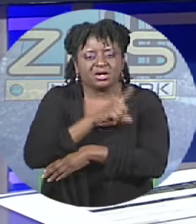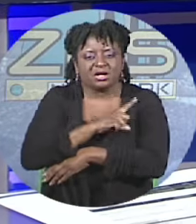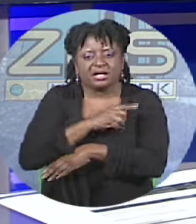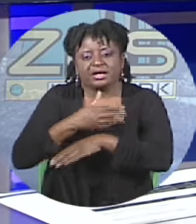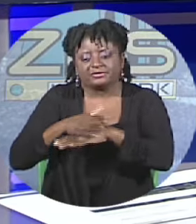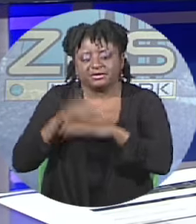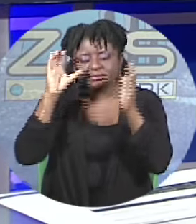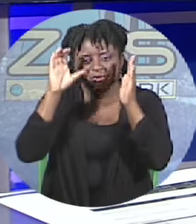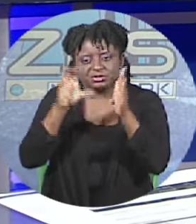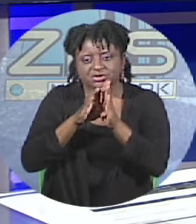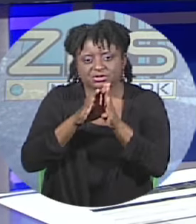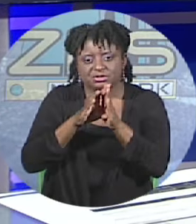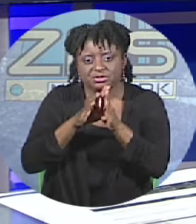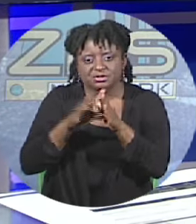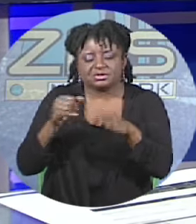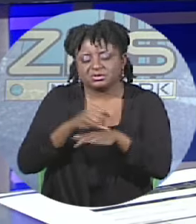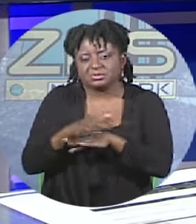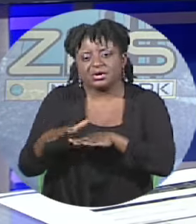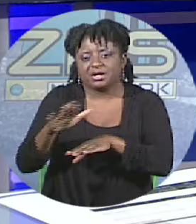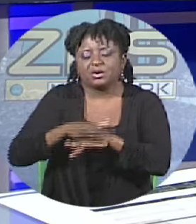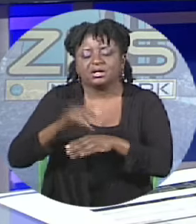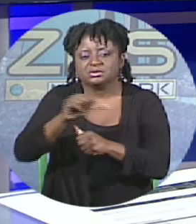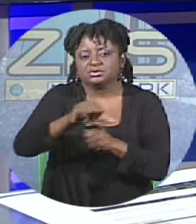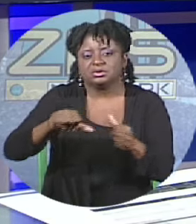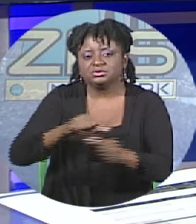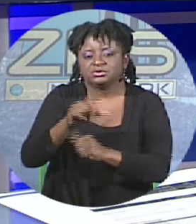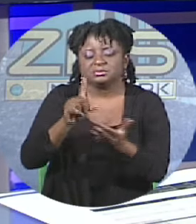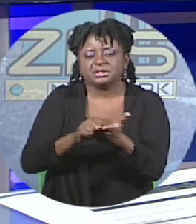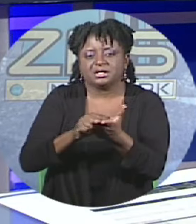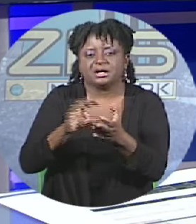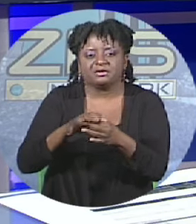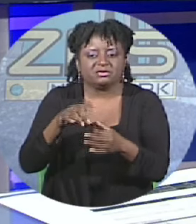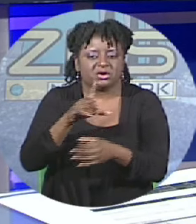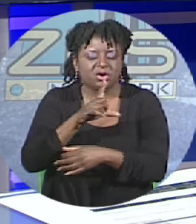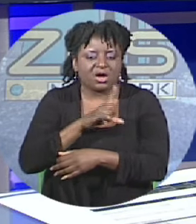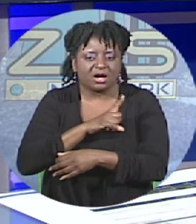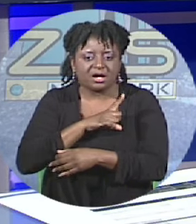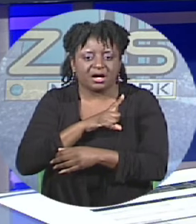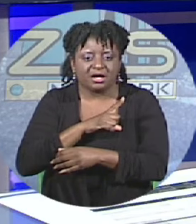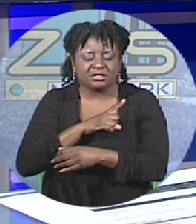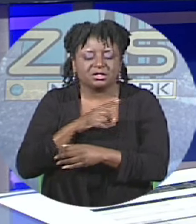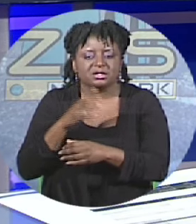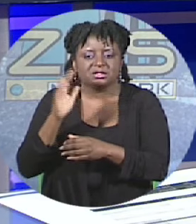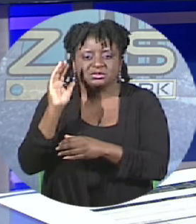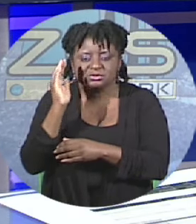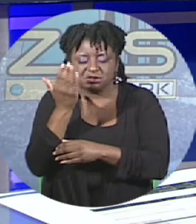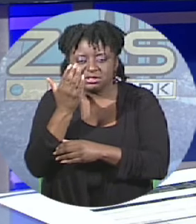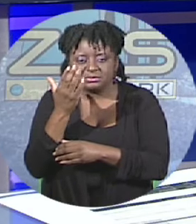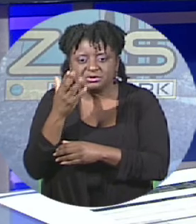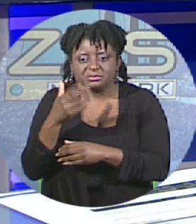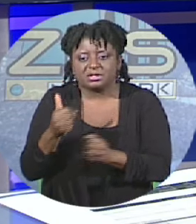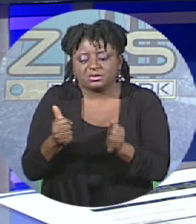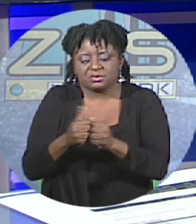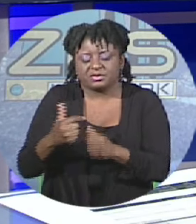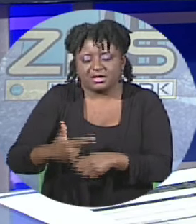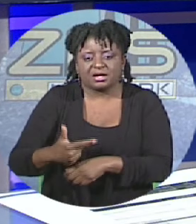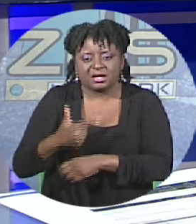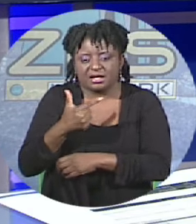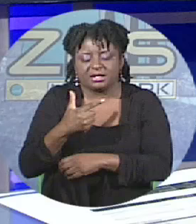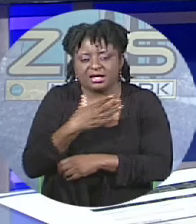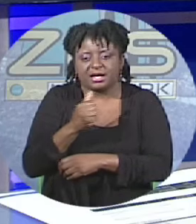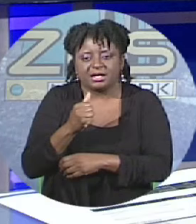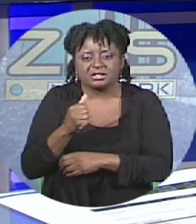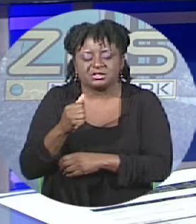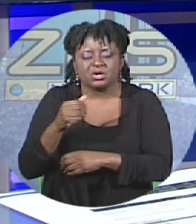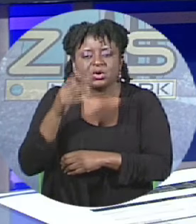weekend with Lockhart holding what appeared to be a gun and posing with a number of scantily clad women. DNA Chairman Andrew Wilson said